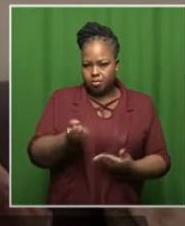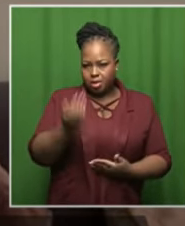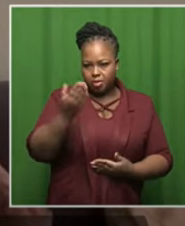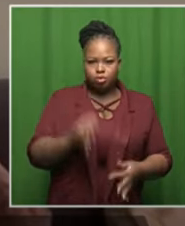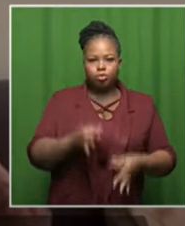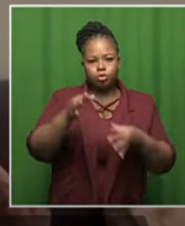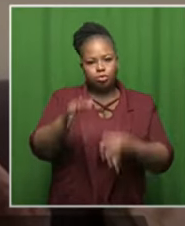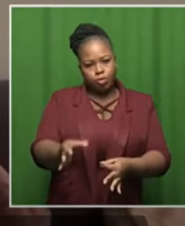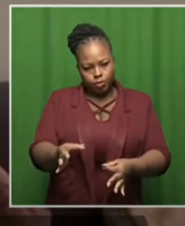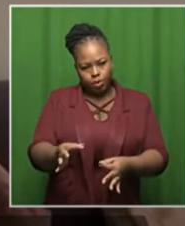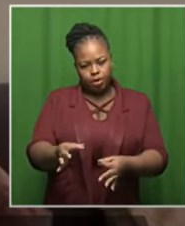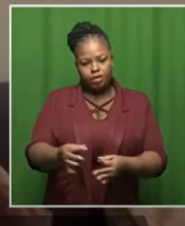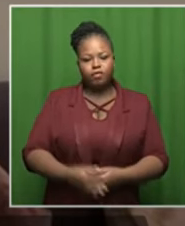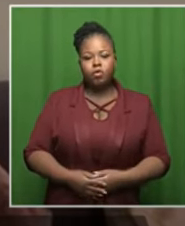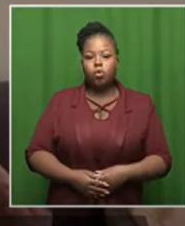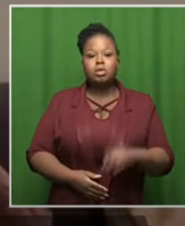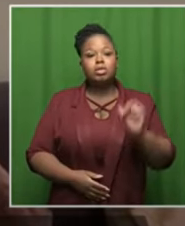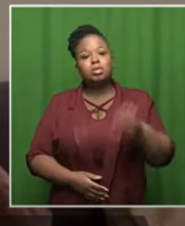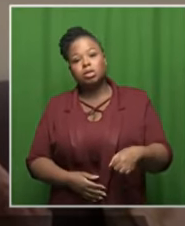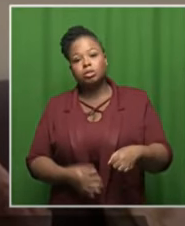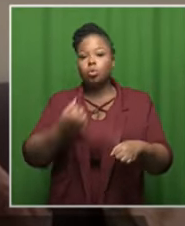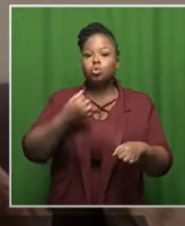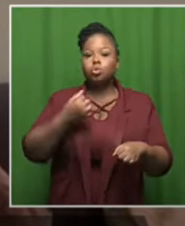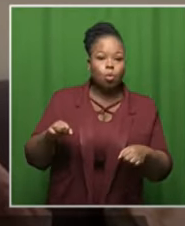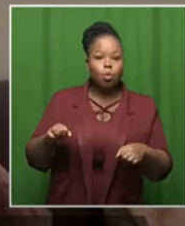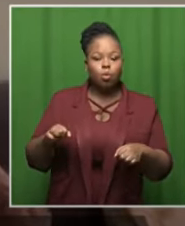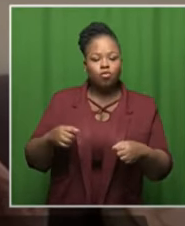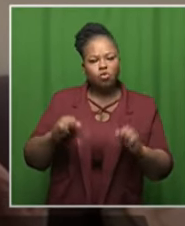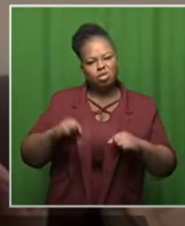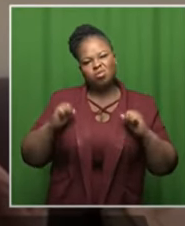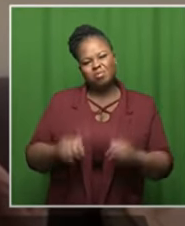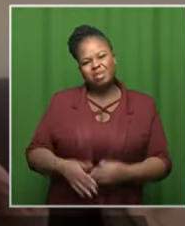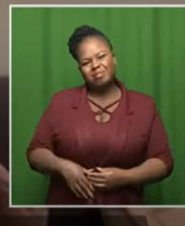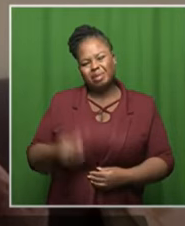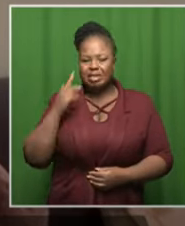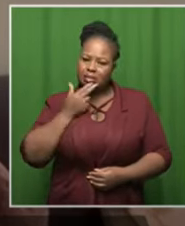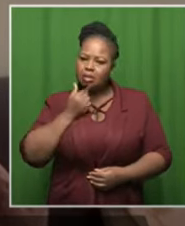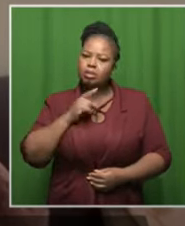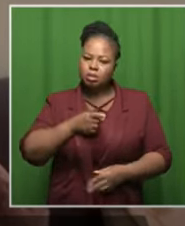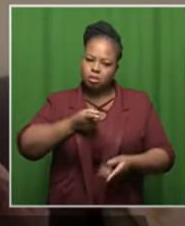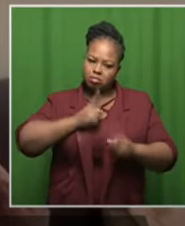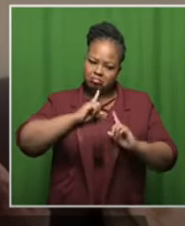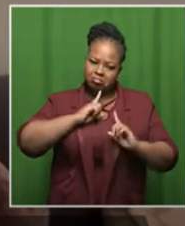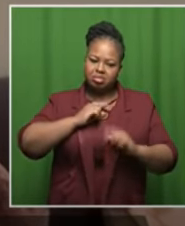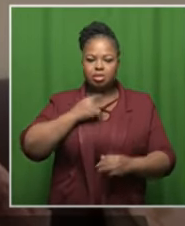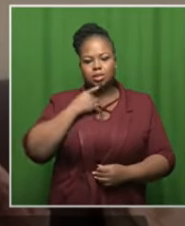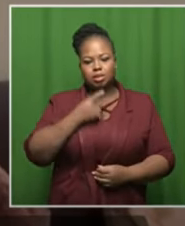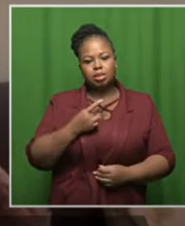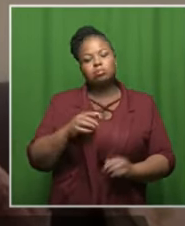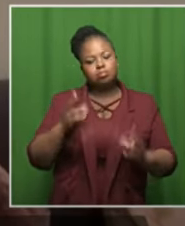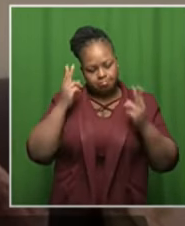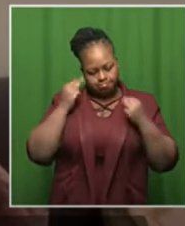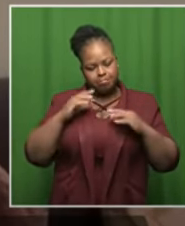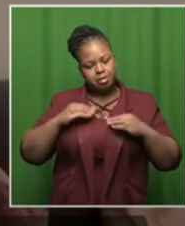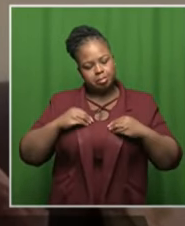postpone the vote for the yes or no of this deal i asked them nicely they responded in kind and said we will do so